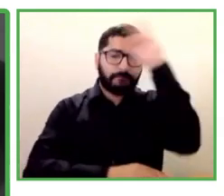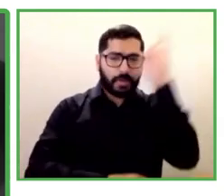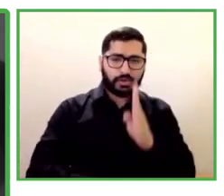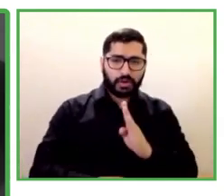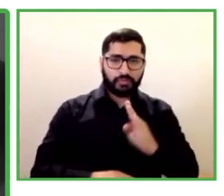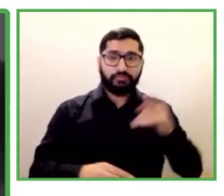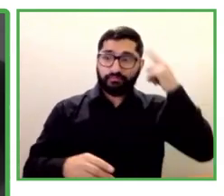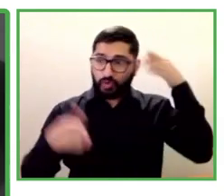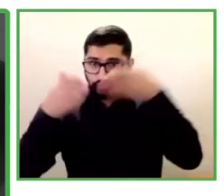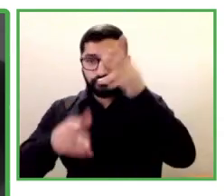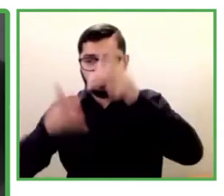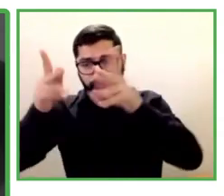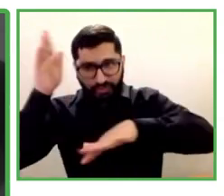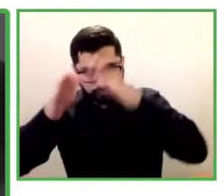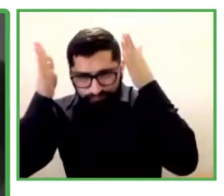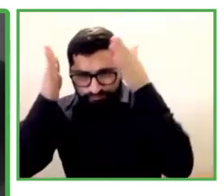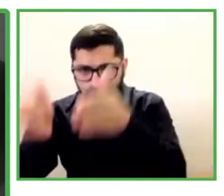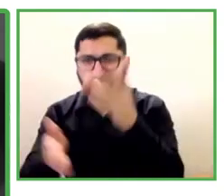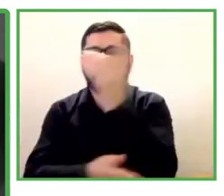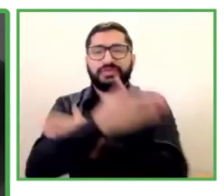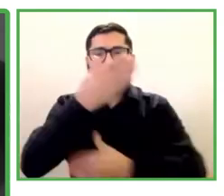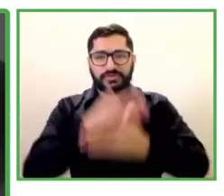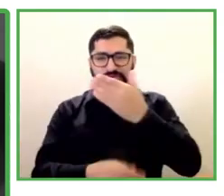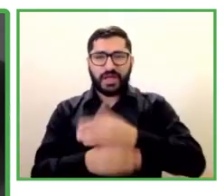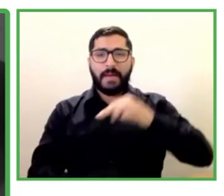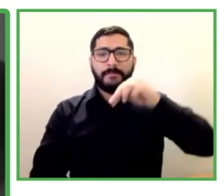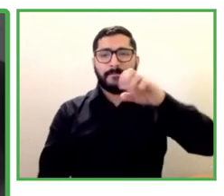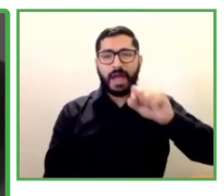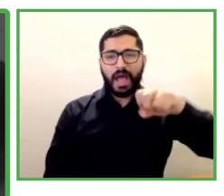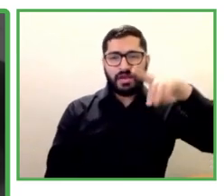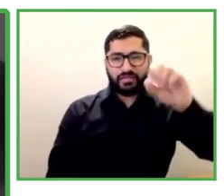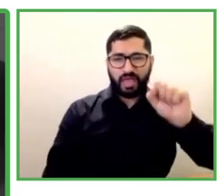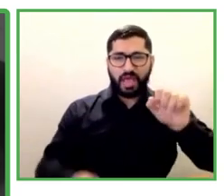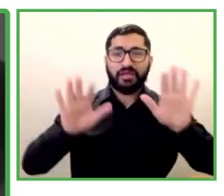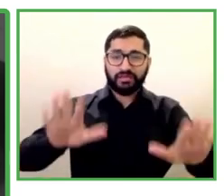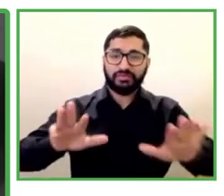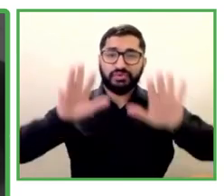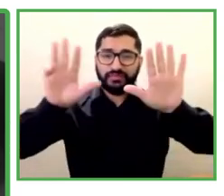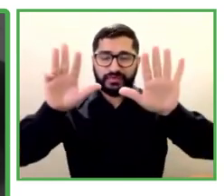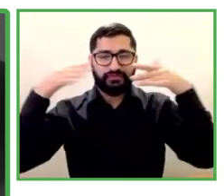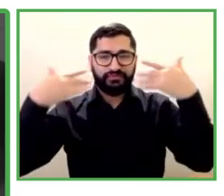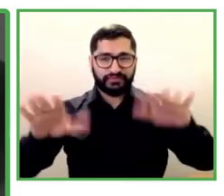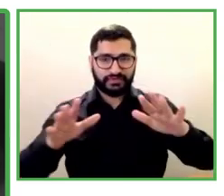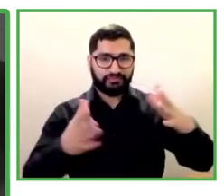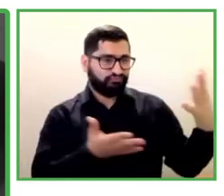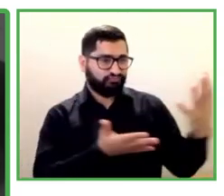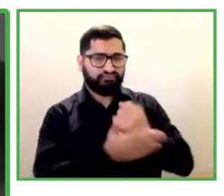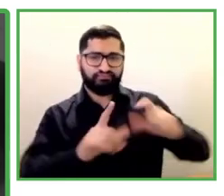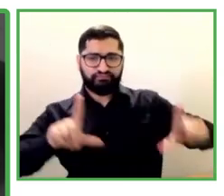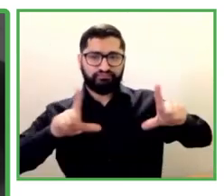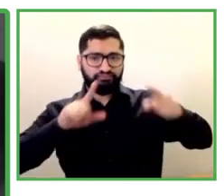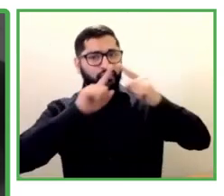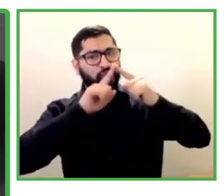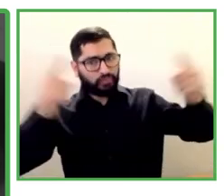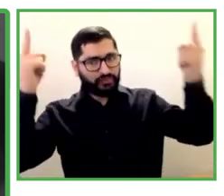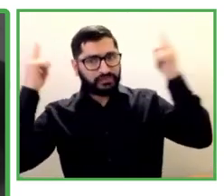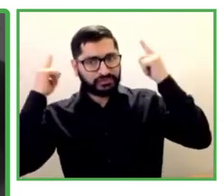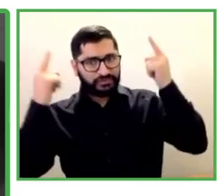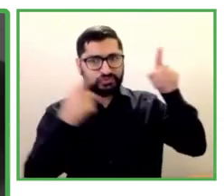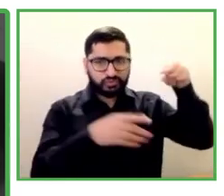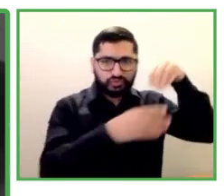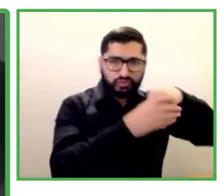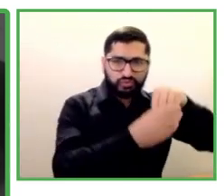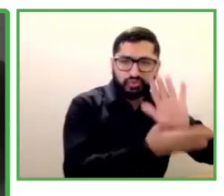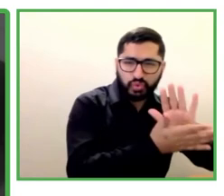She just graduated from high school, but she can't find a job. And the reason is not the pandemic crisis that we're facing.